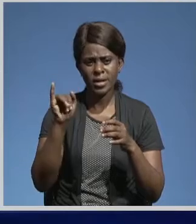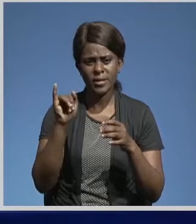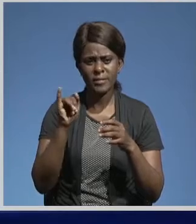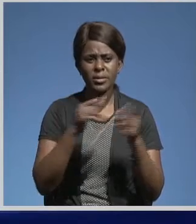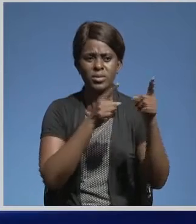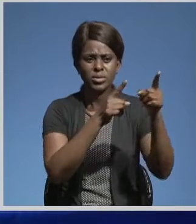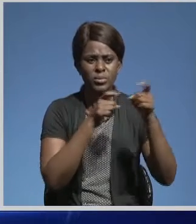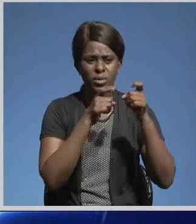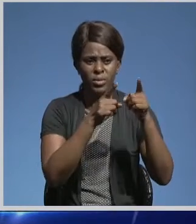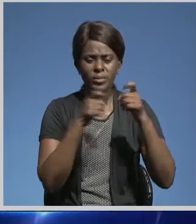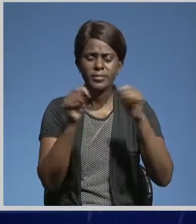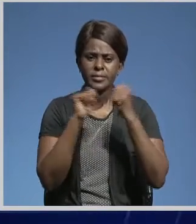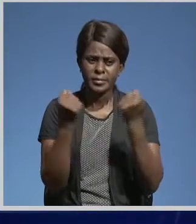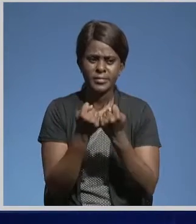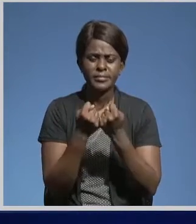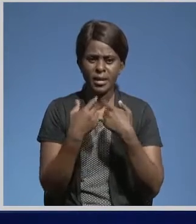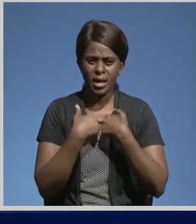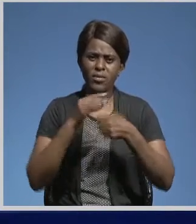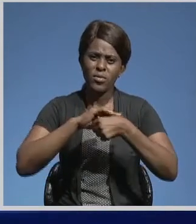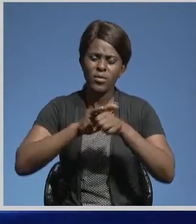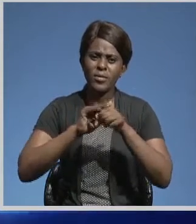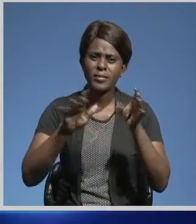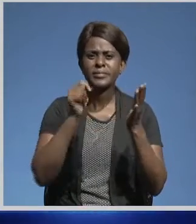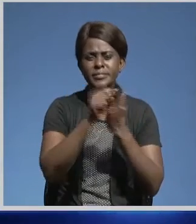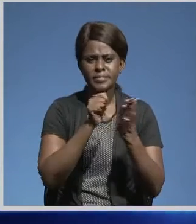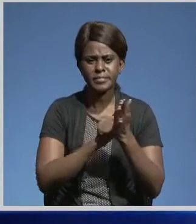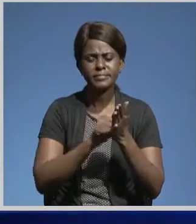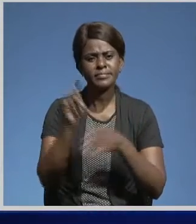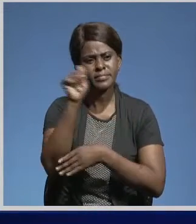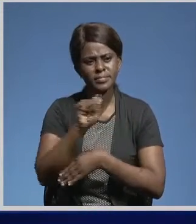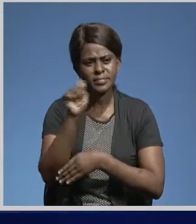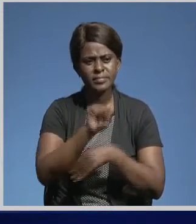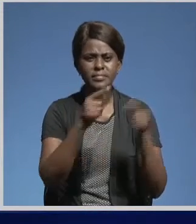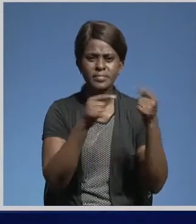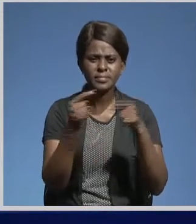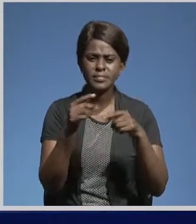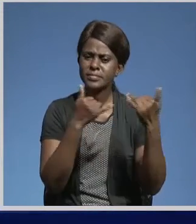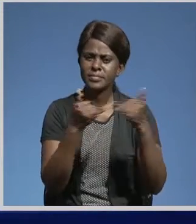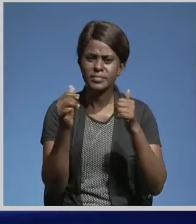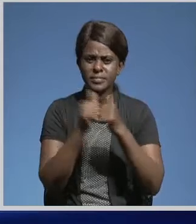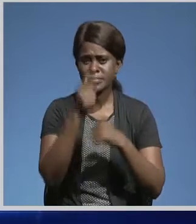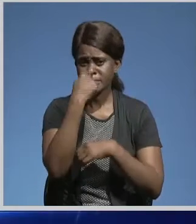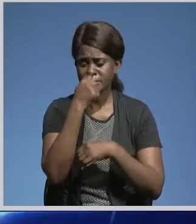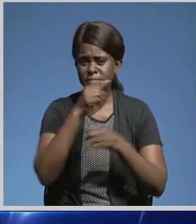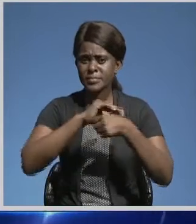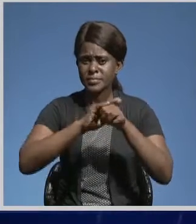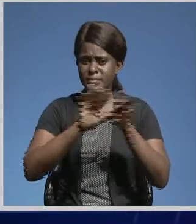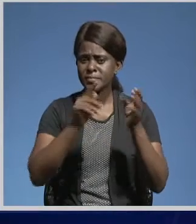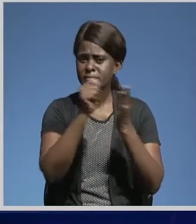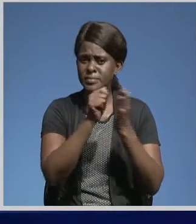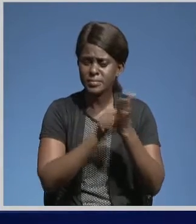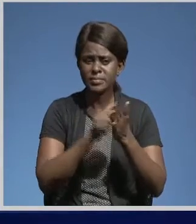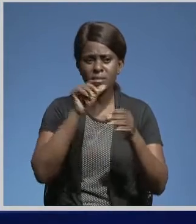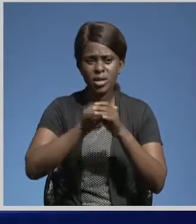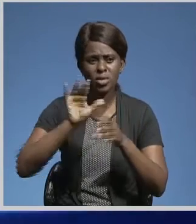the Chipolopolo Chan team has undergone COVID-19 tests ahead of Tuesday's game against Tanzania. The COVID-19 test is